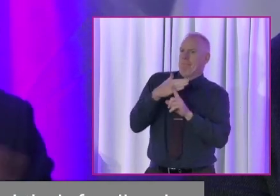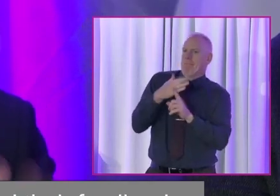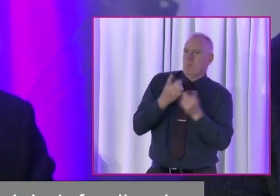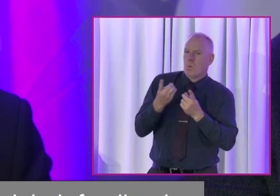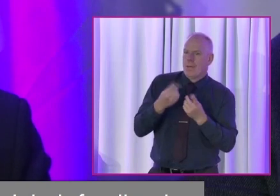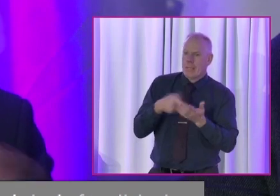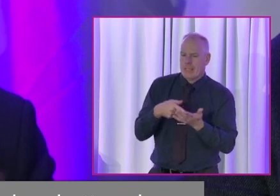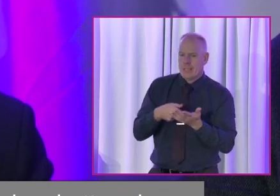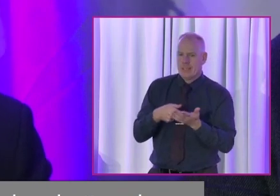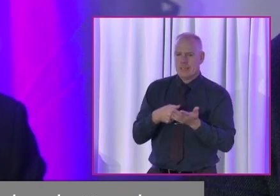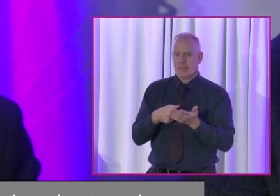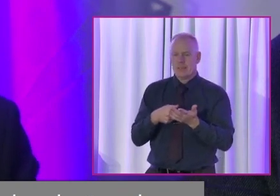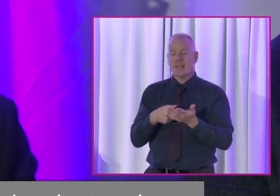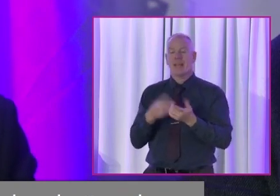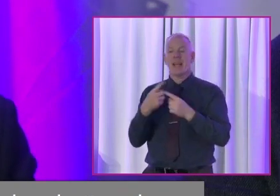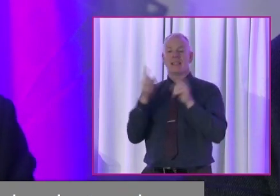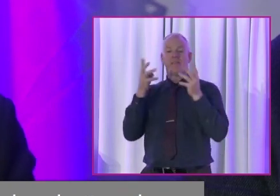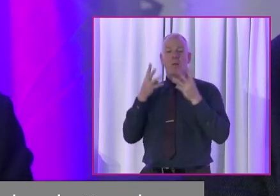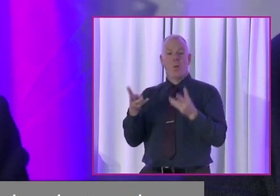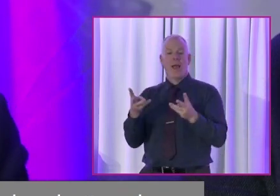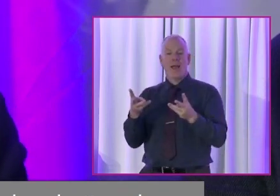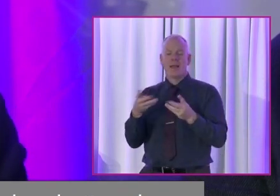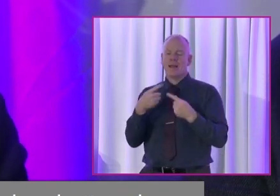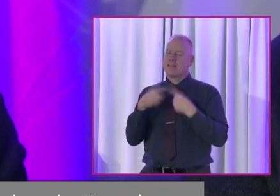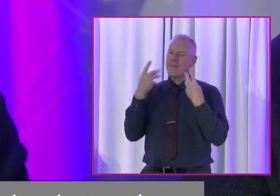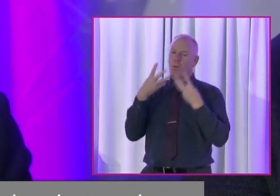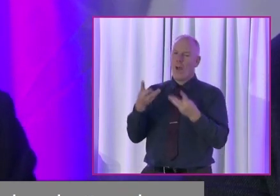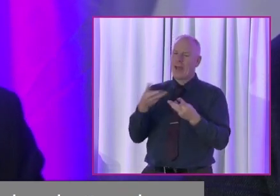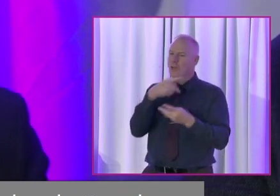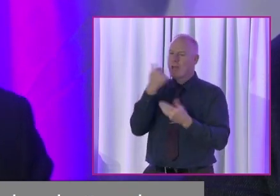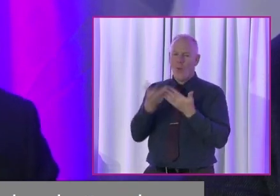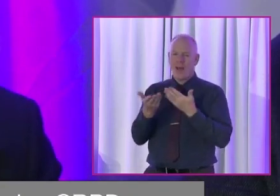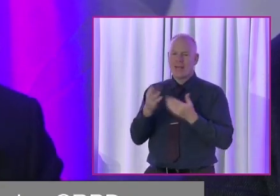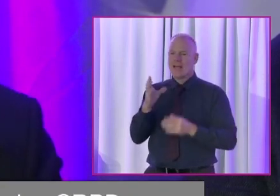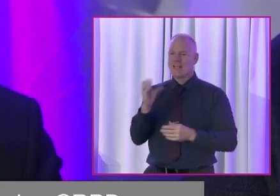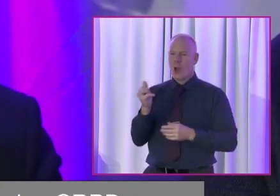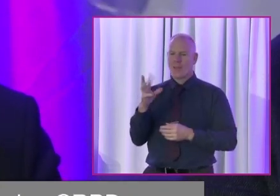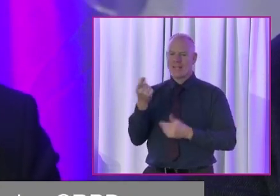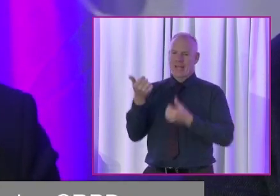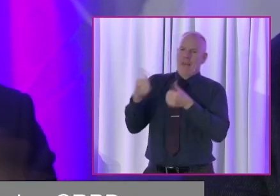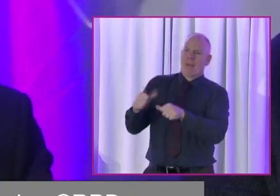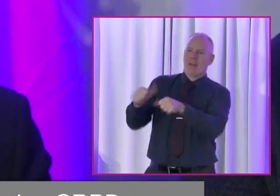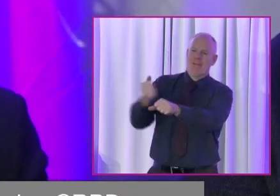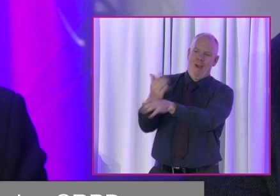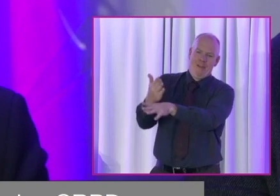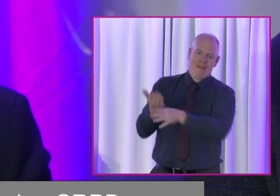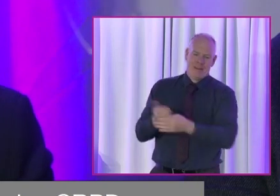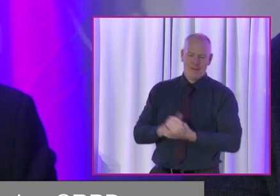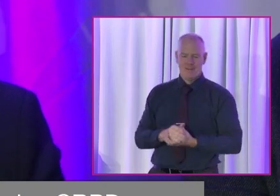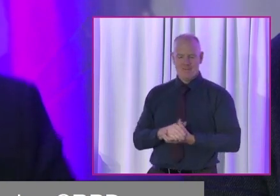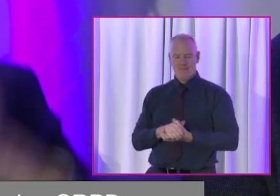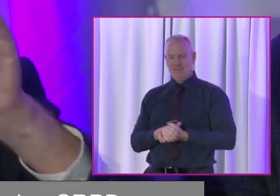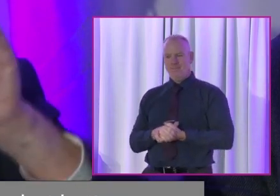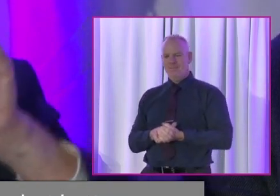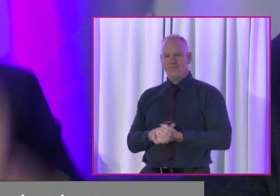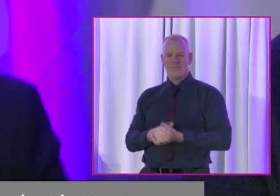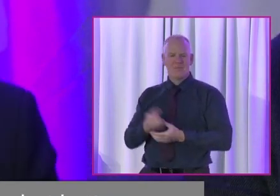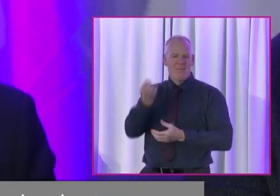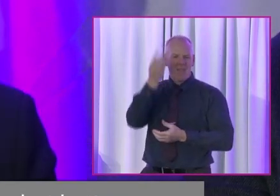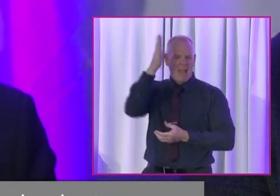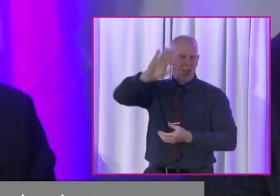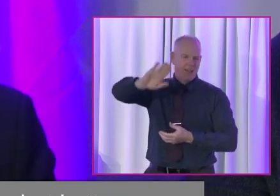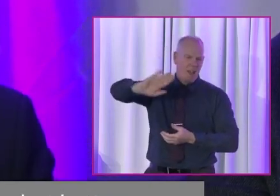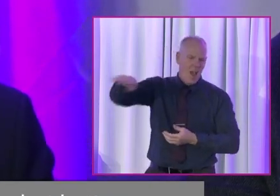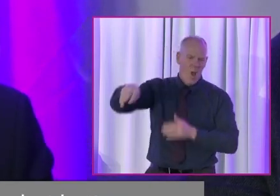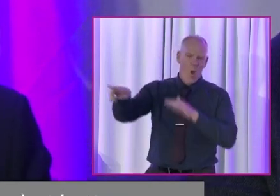that's a different way of saying CRPD implementation. How can people be somewhat better? So, I think it is try and forget about whether you're